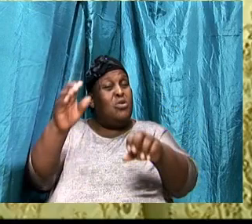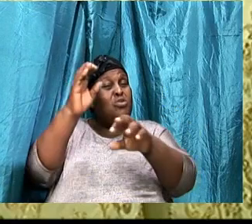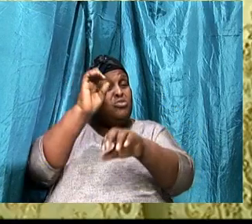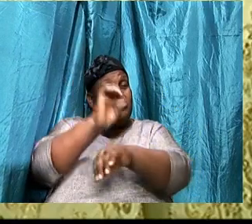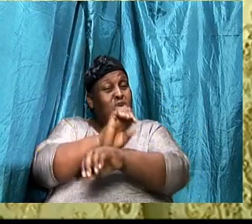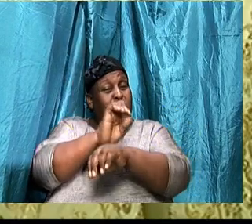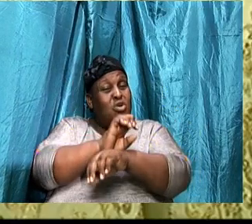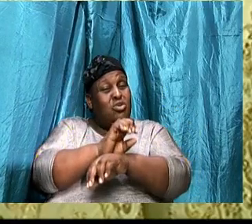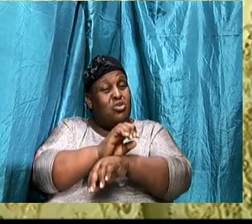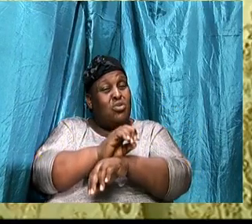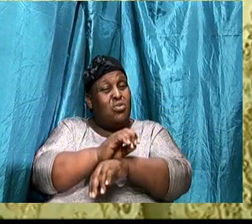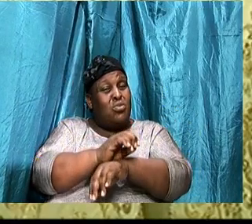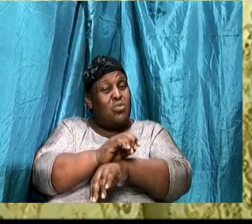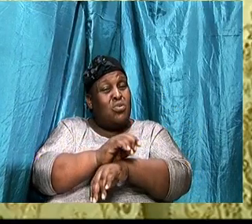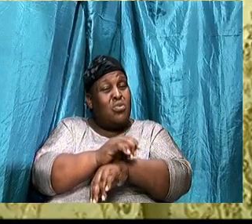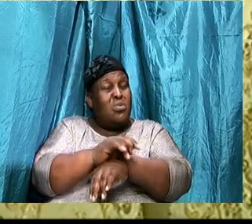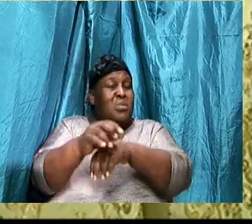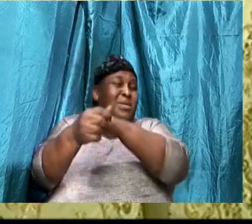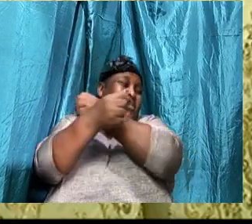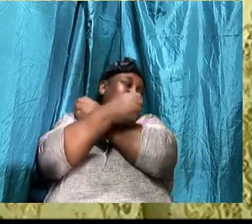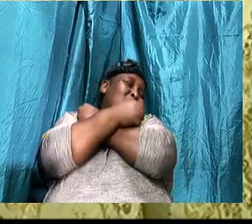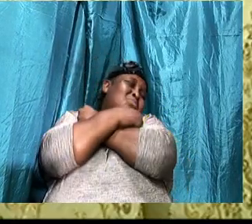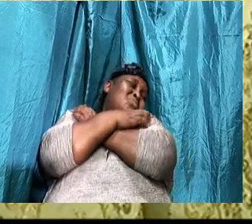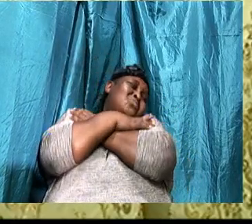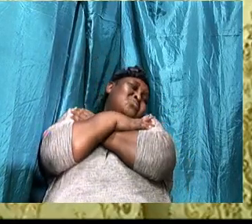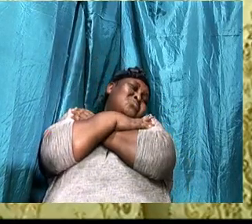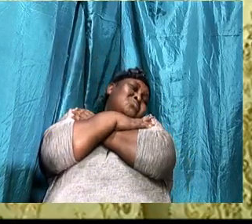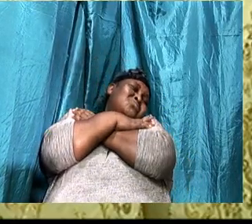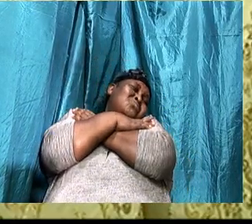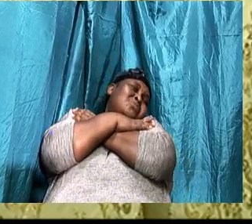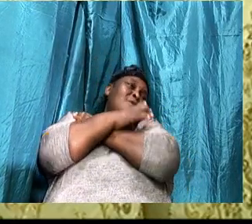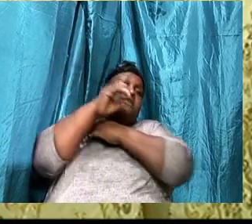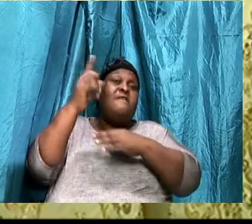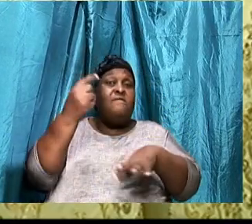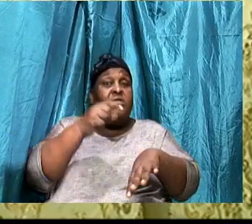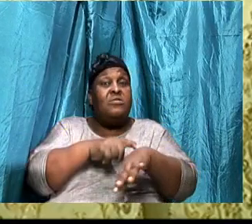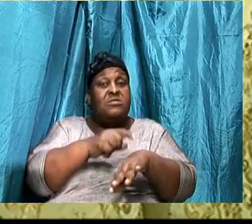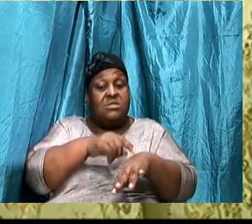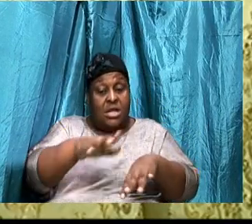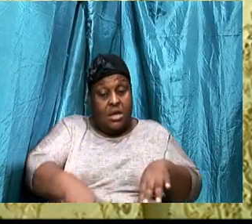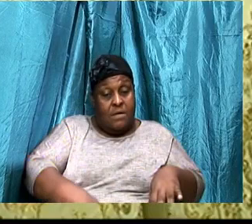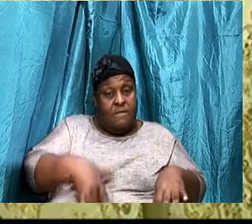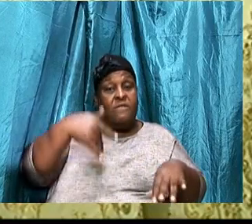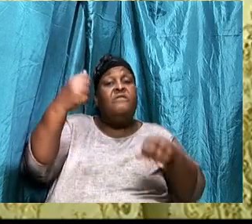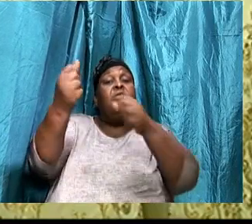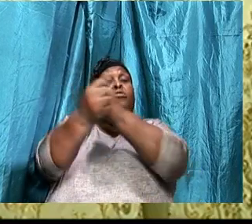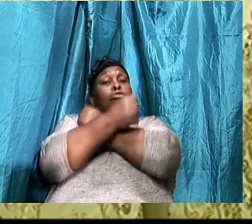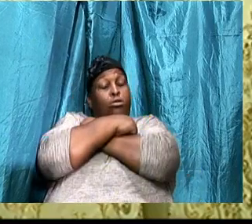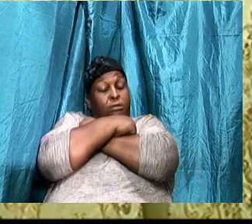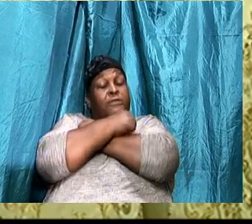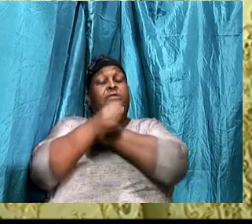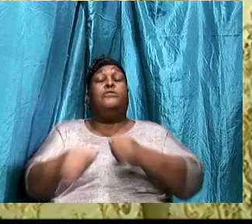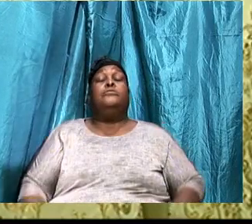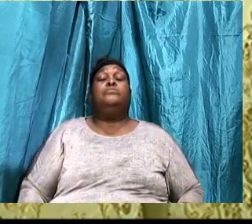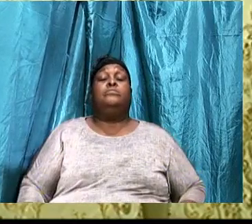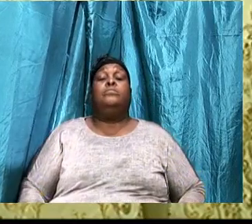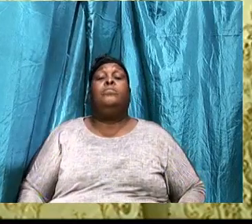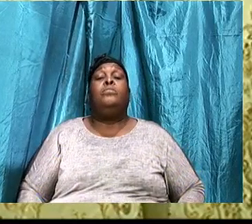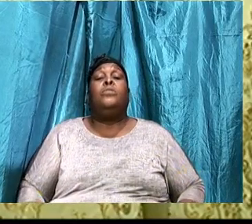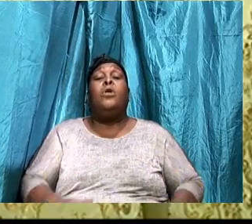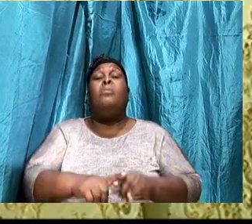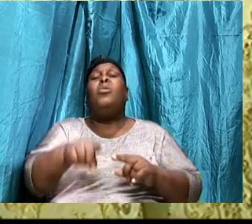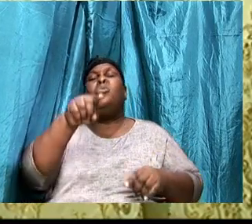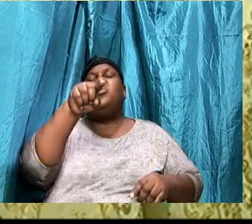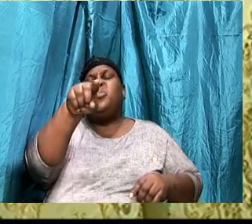corona, That is one, When they were, Oh, They said that, It's the first time, They feel love, Hallelujah, But you are,